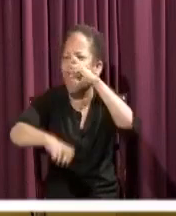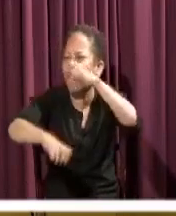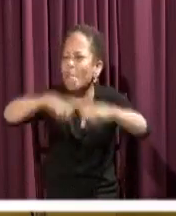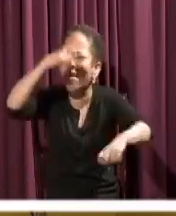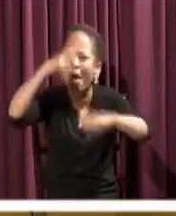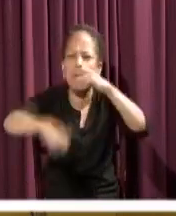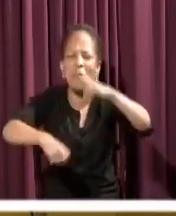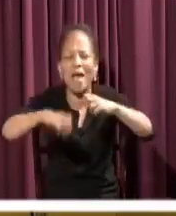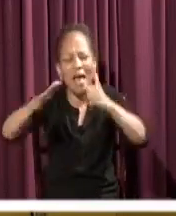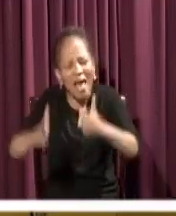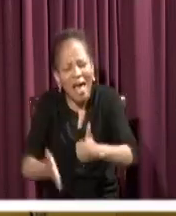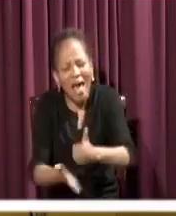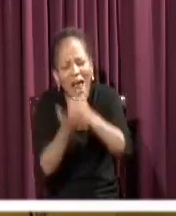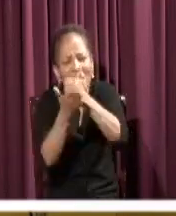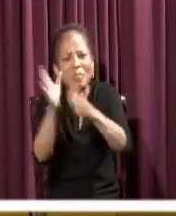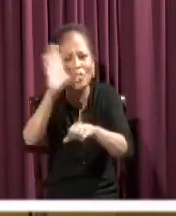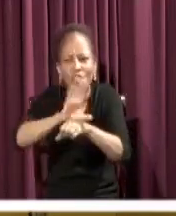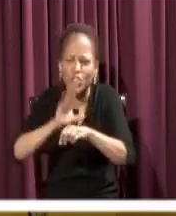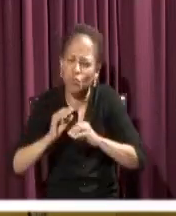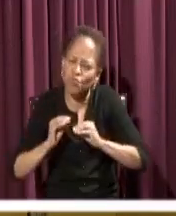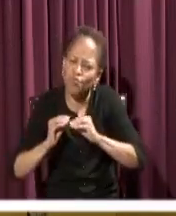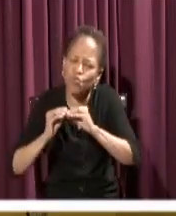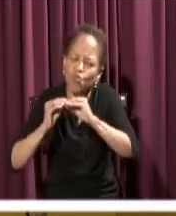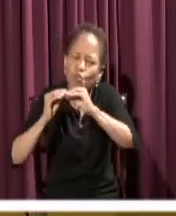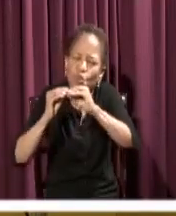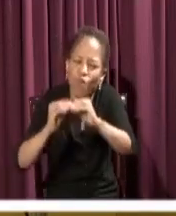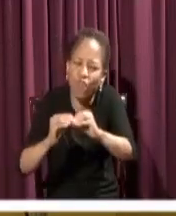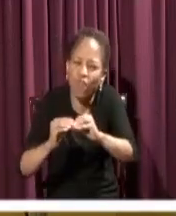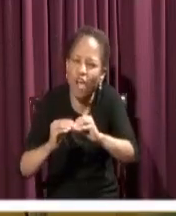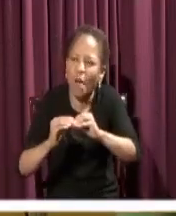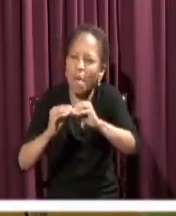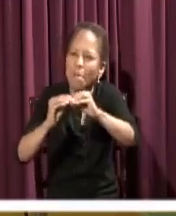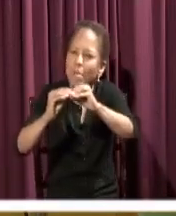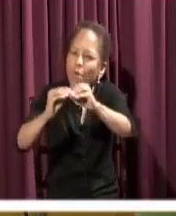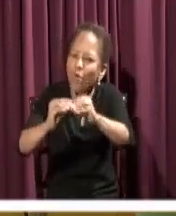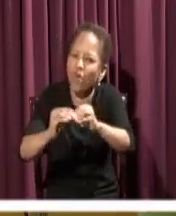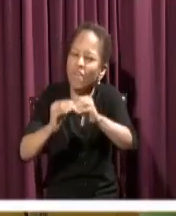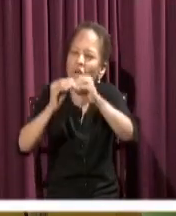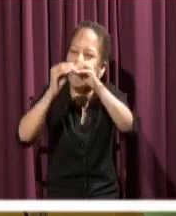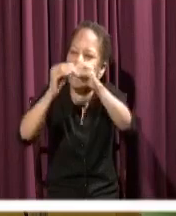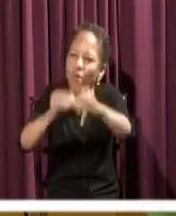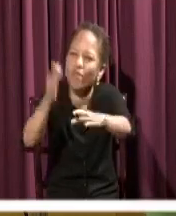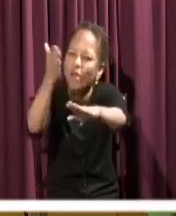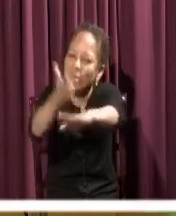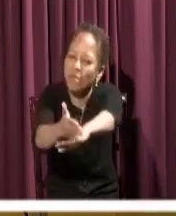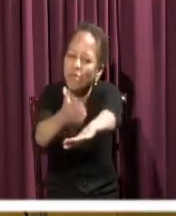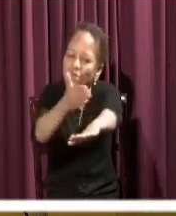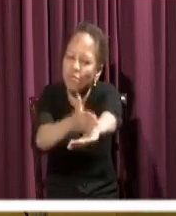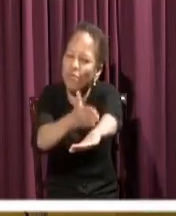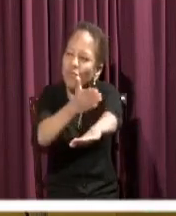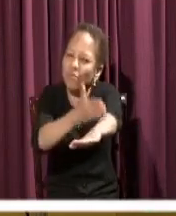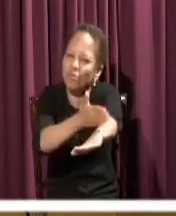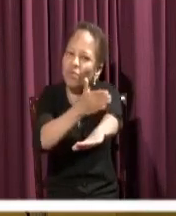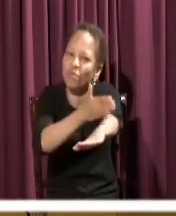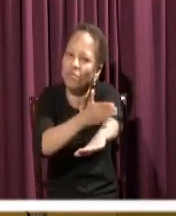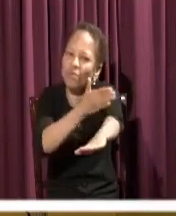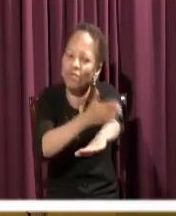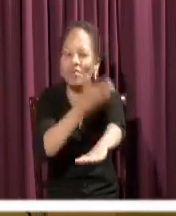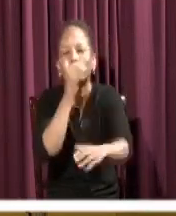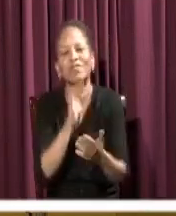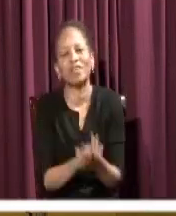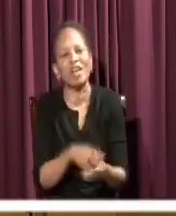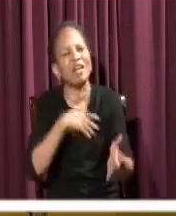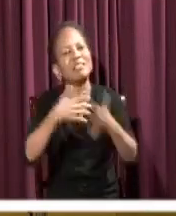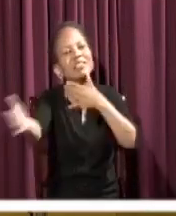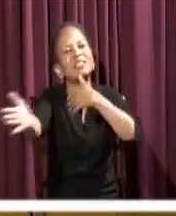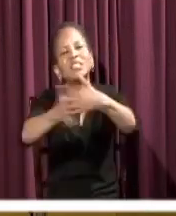helped the church to move from that dark difficulty back to mission and evangelization one more time. That no matter